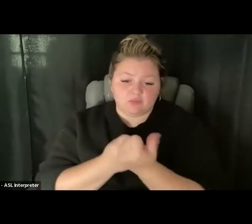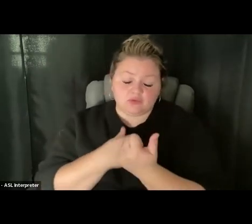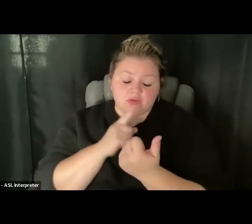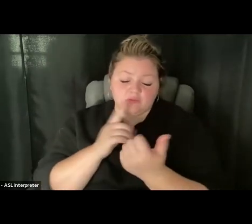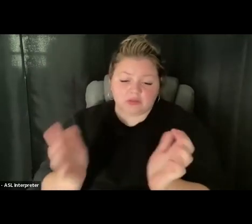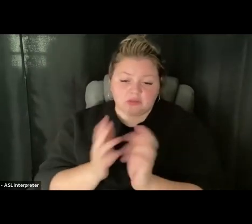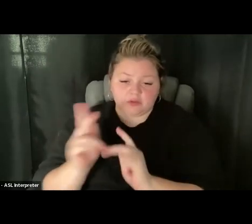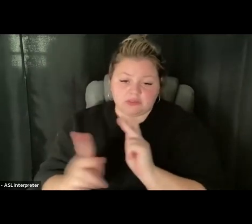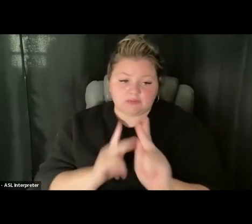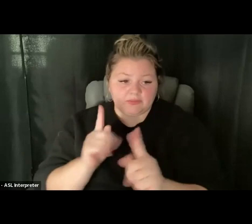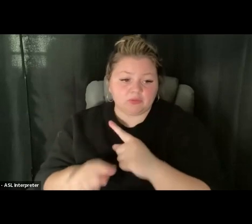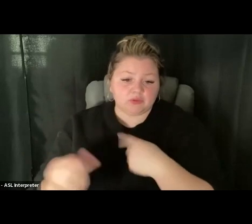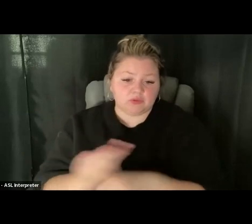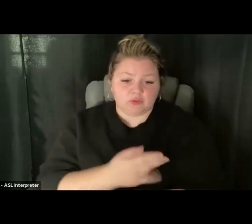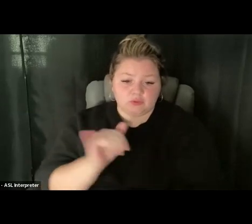it.